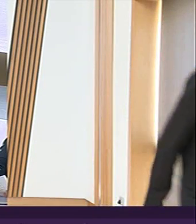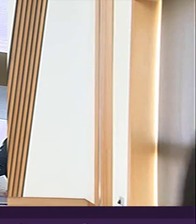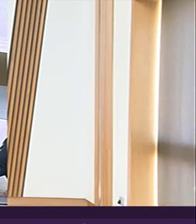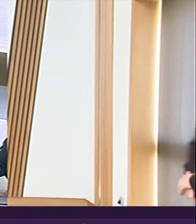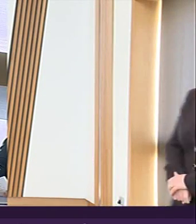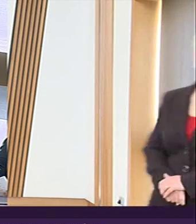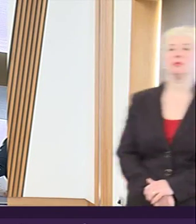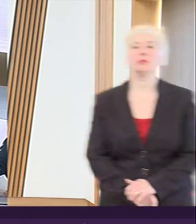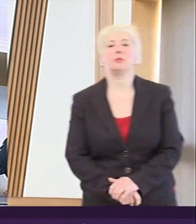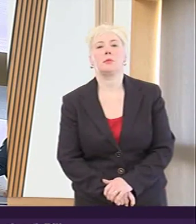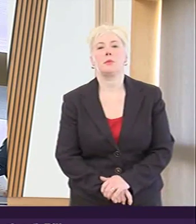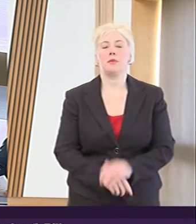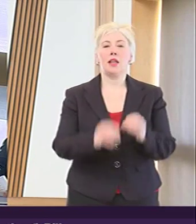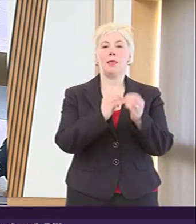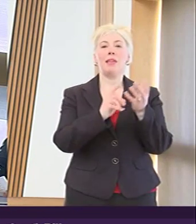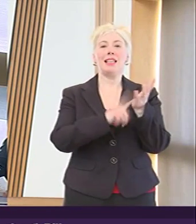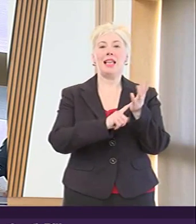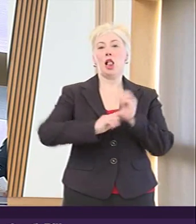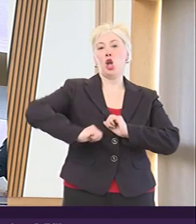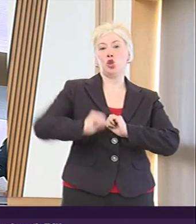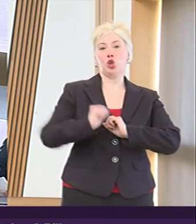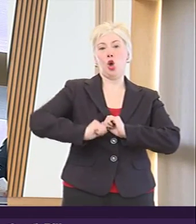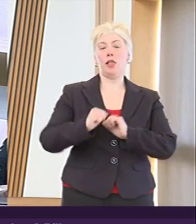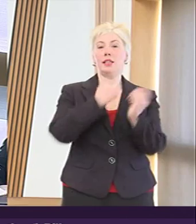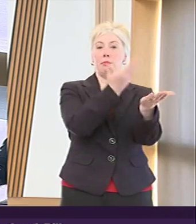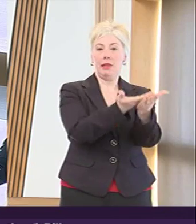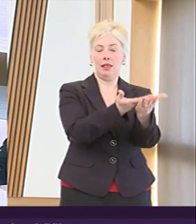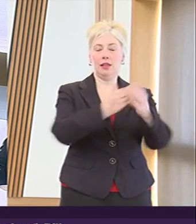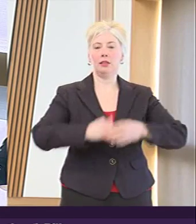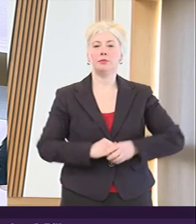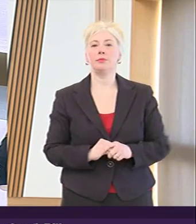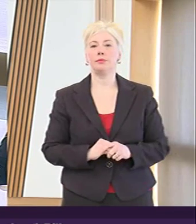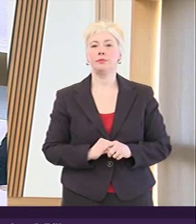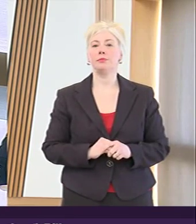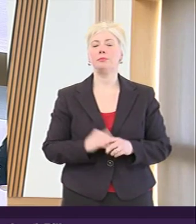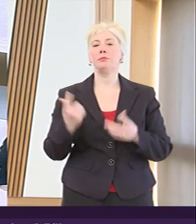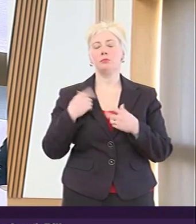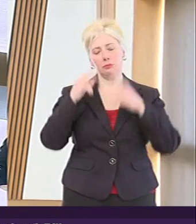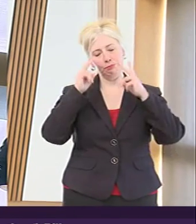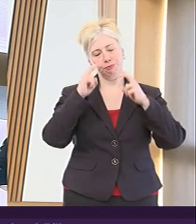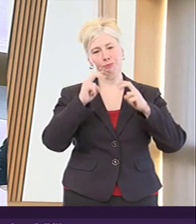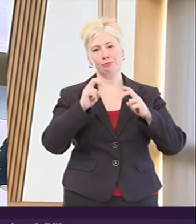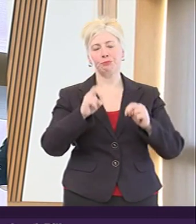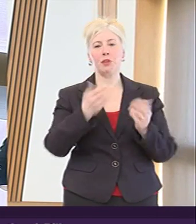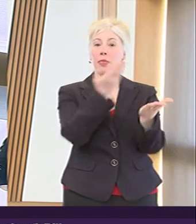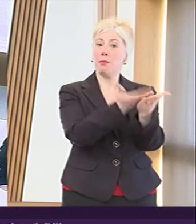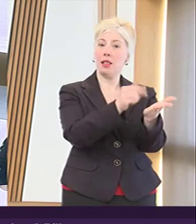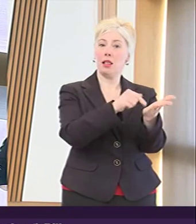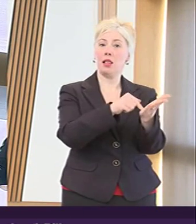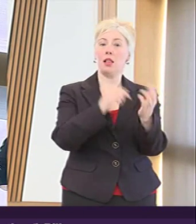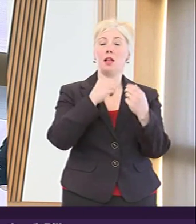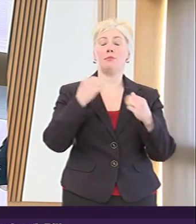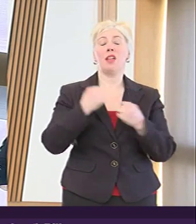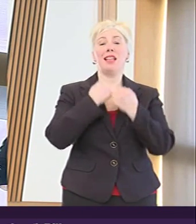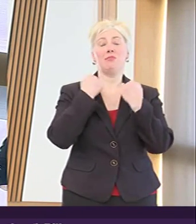Sign Language Scotland bill in examining a bill the delegated powers and law